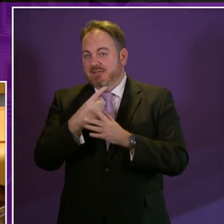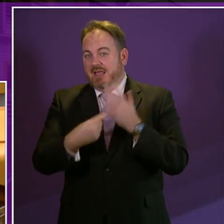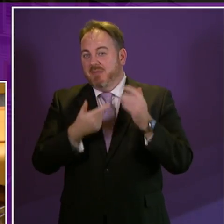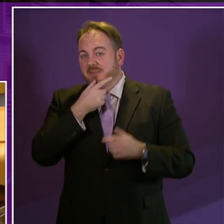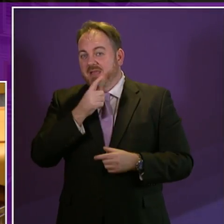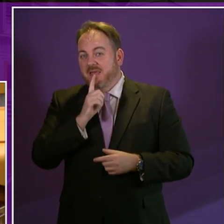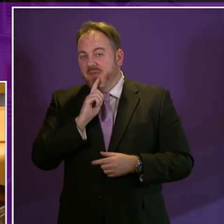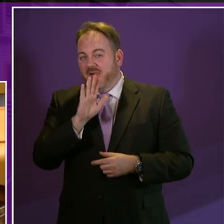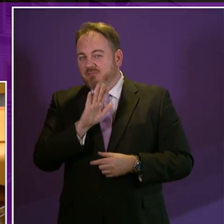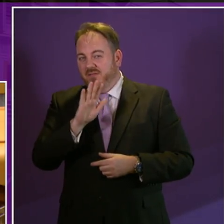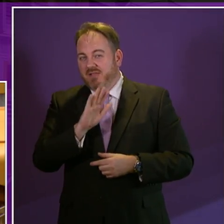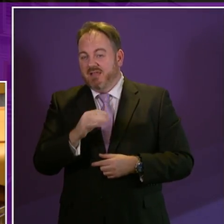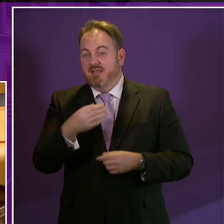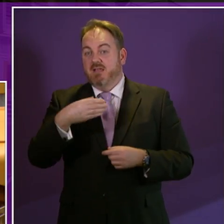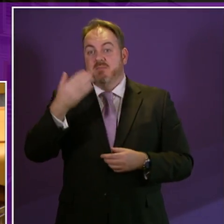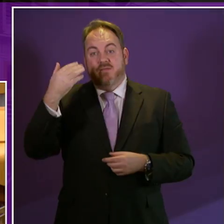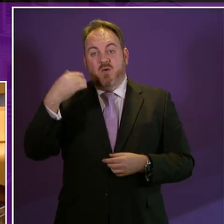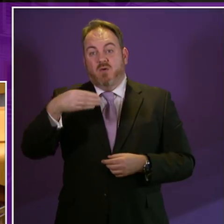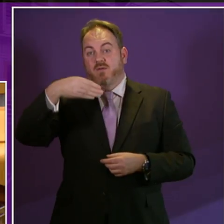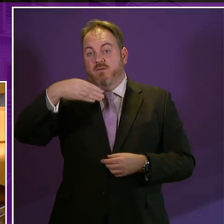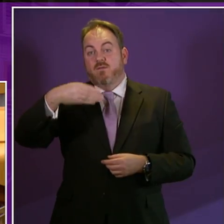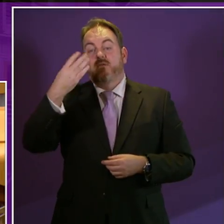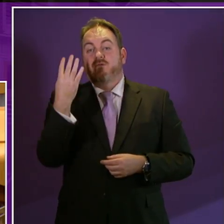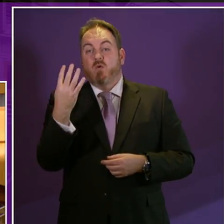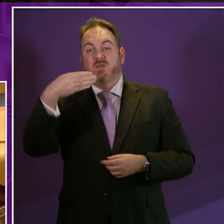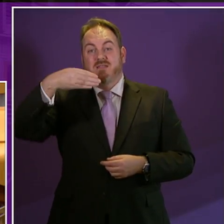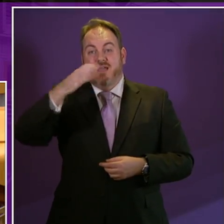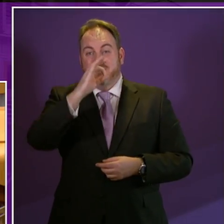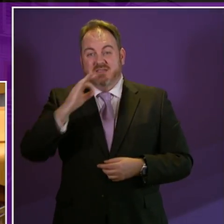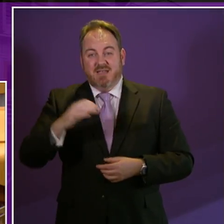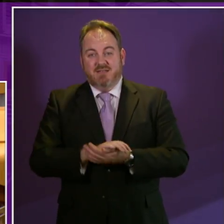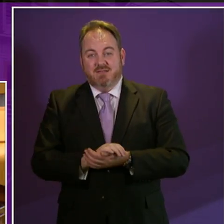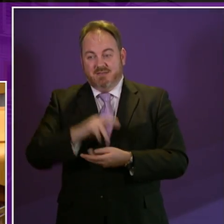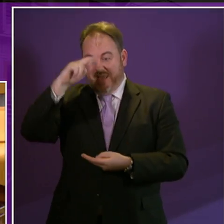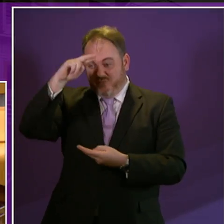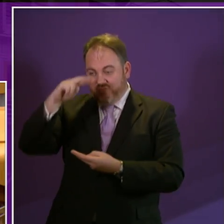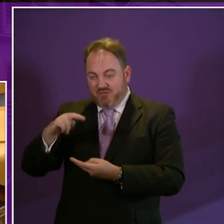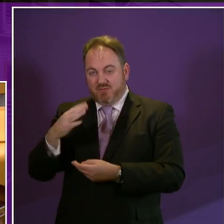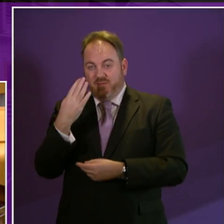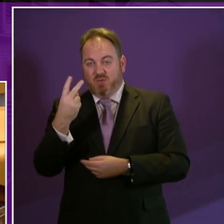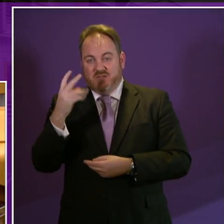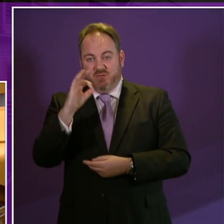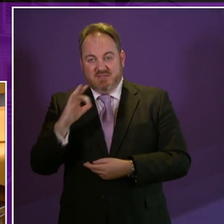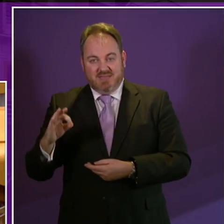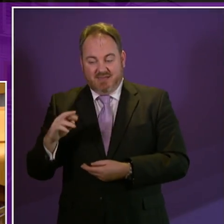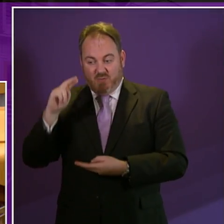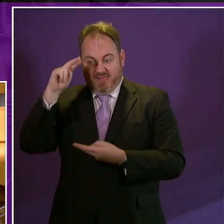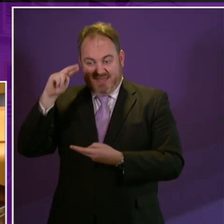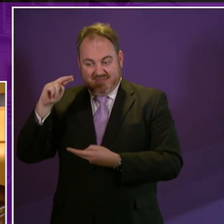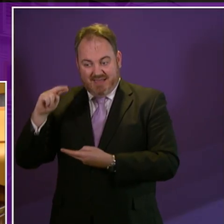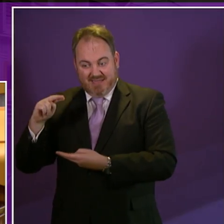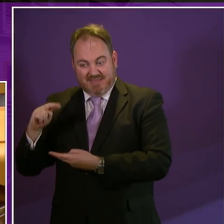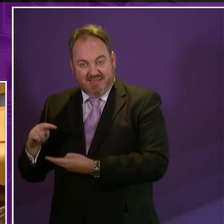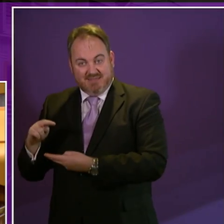49% to 42%. Just 2% of the working age disabled people in Scotland